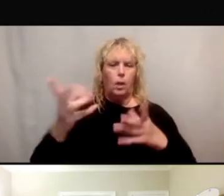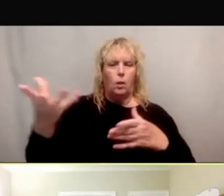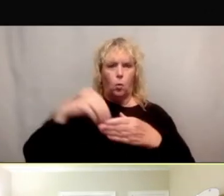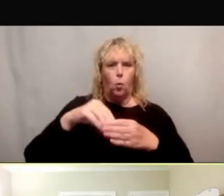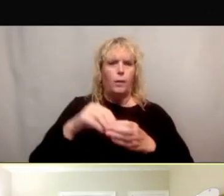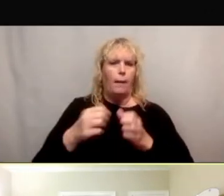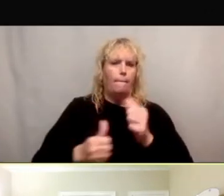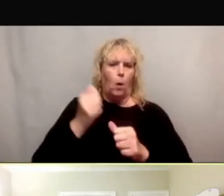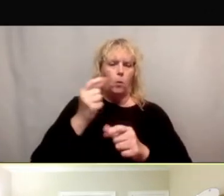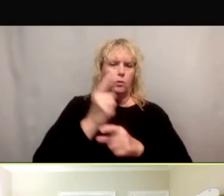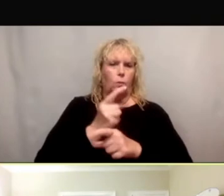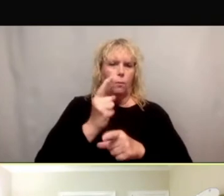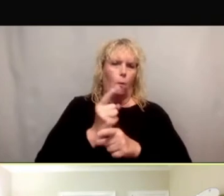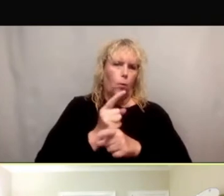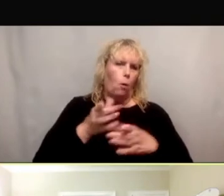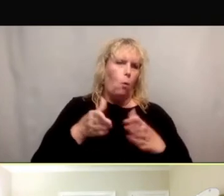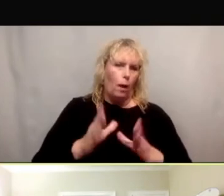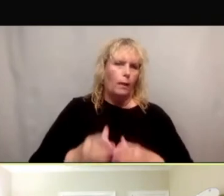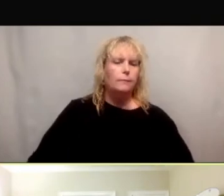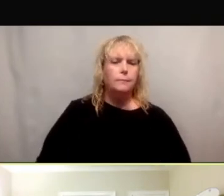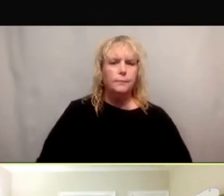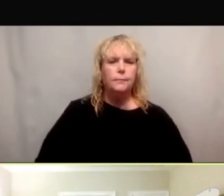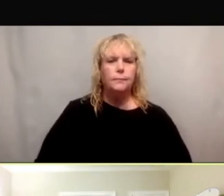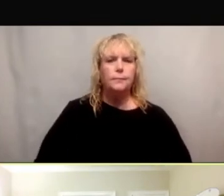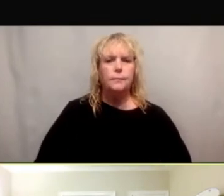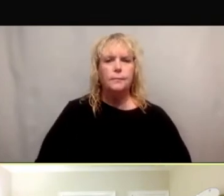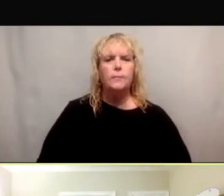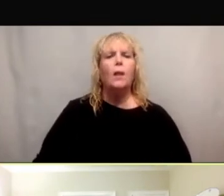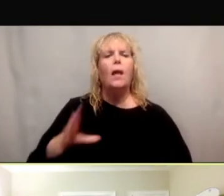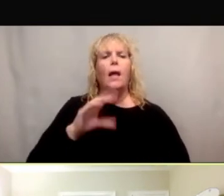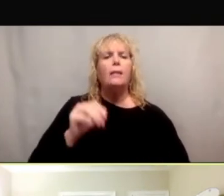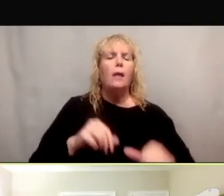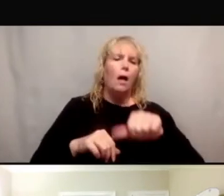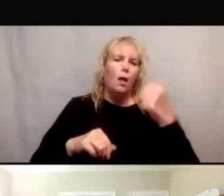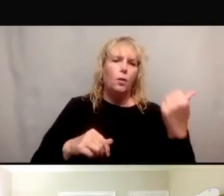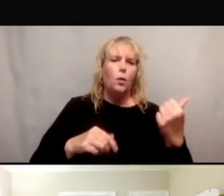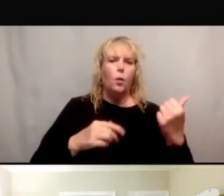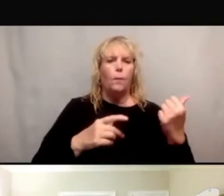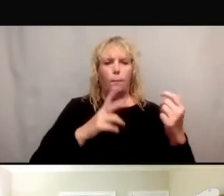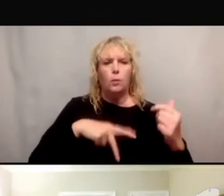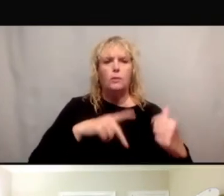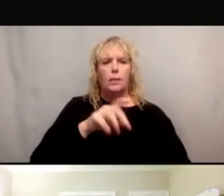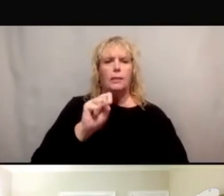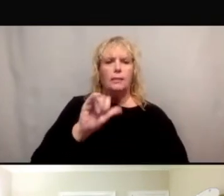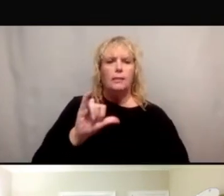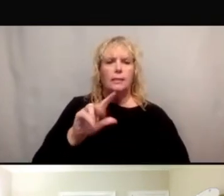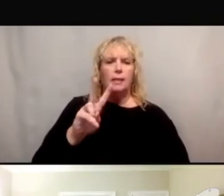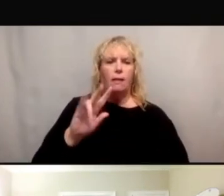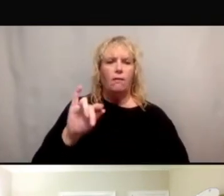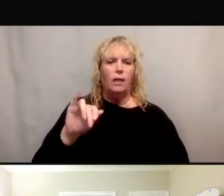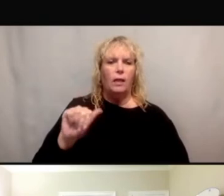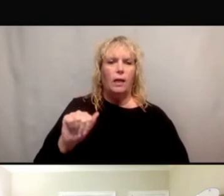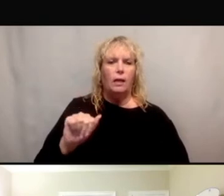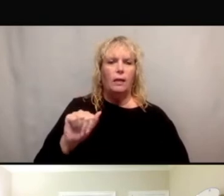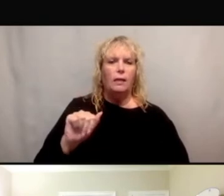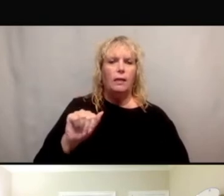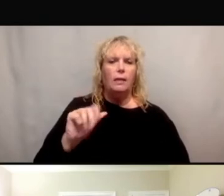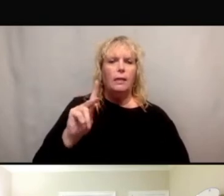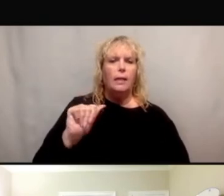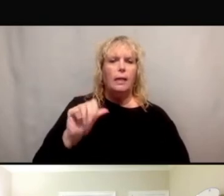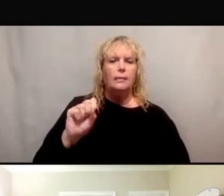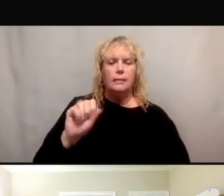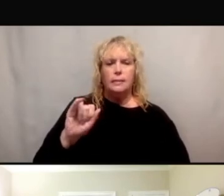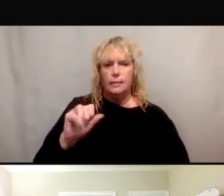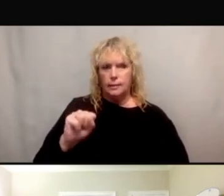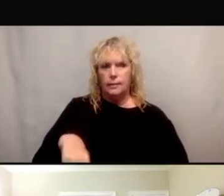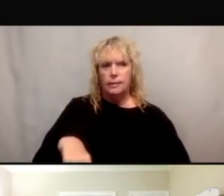Thank you, Becky. And our other panelists is Sylvia. Sylvia Hi, everyone. My name is Sylvia Bedorf-Kassis, and I'm actually a program